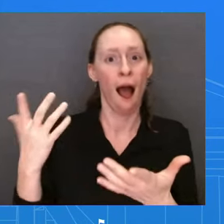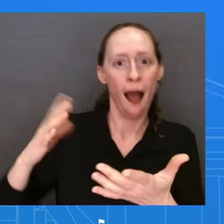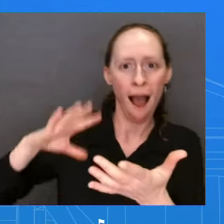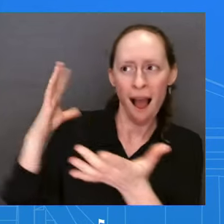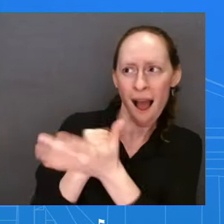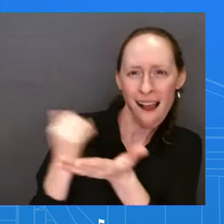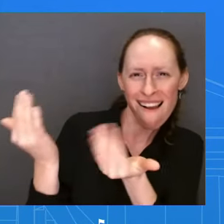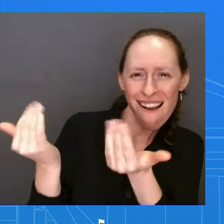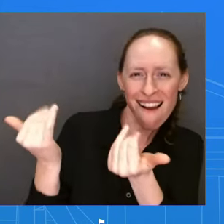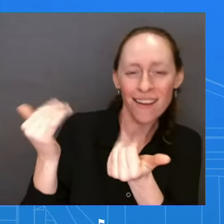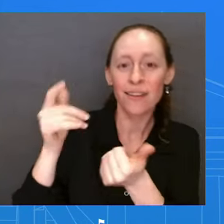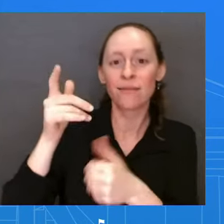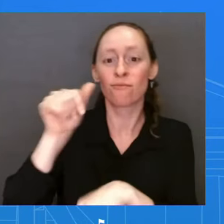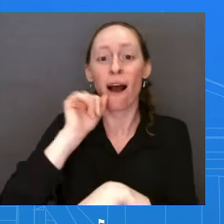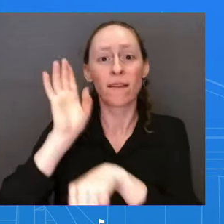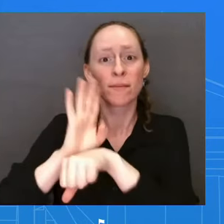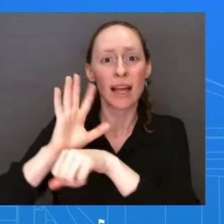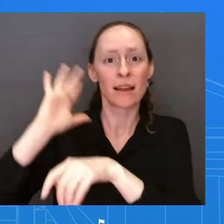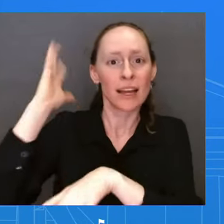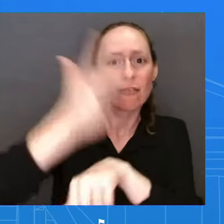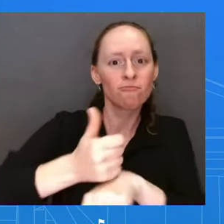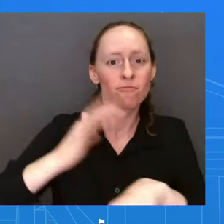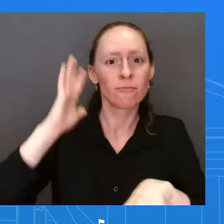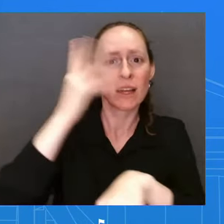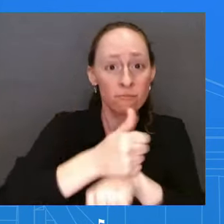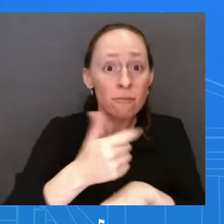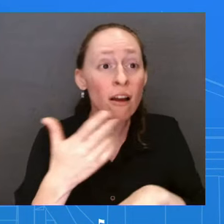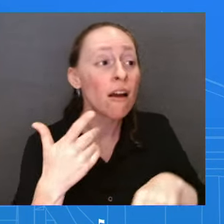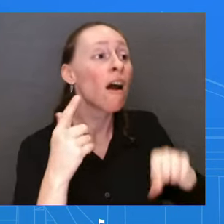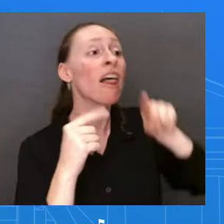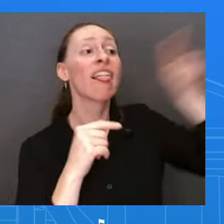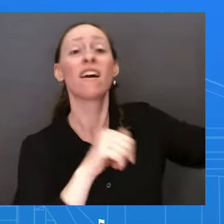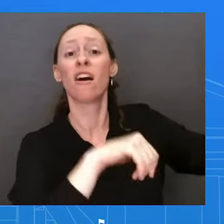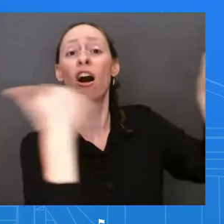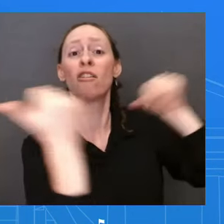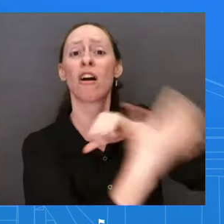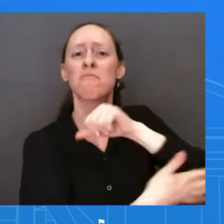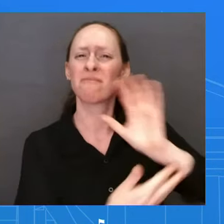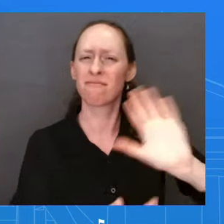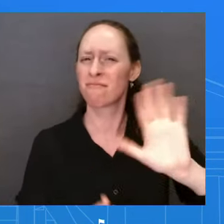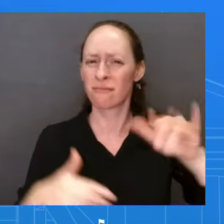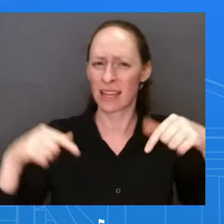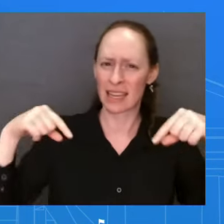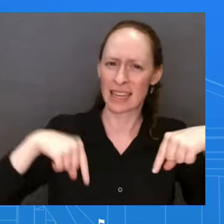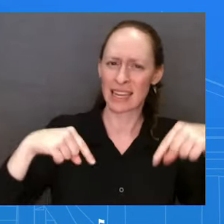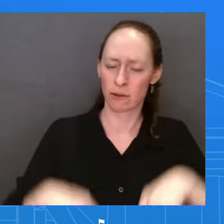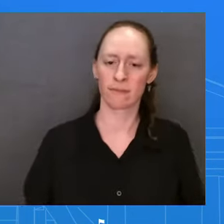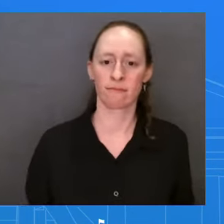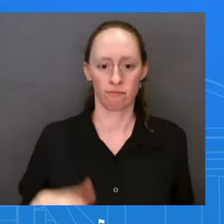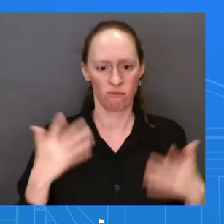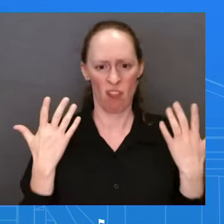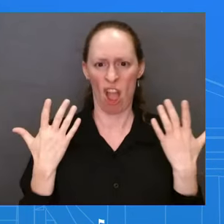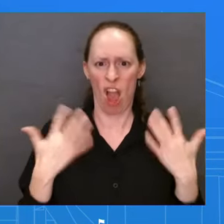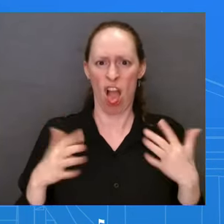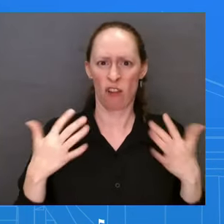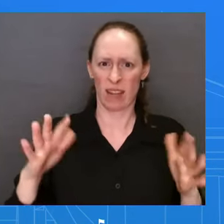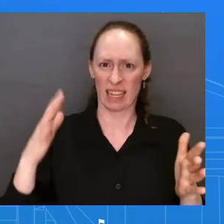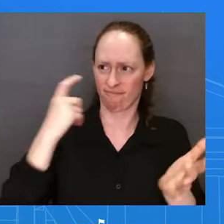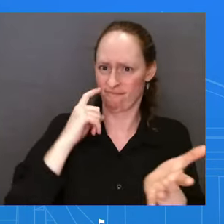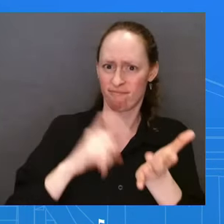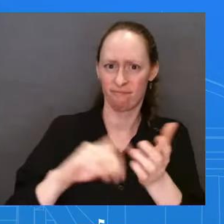catalyzed about $500 billion in private sector commitments, and I think it is on